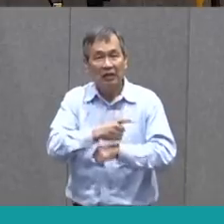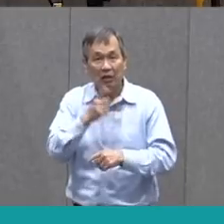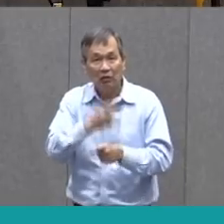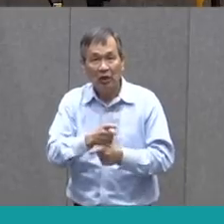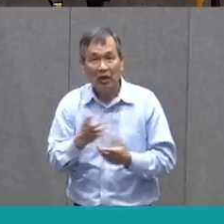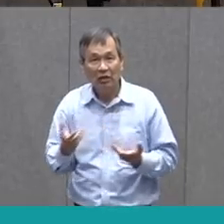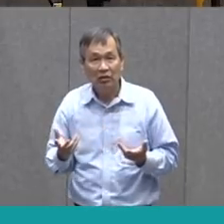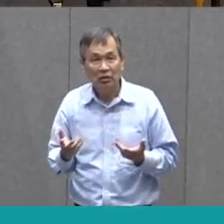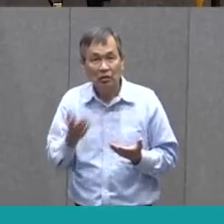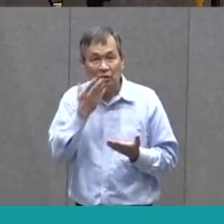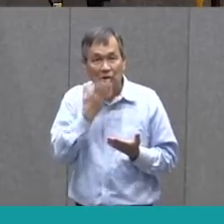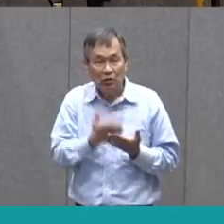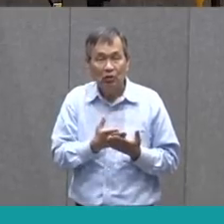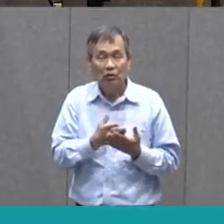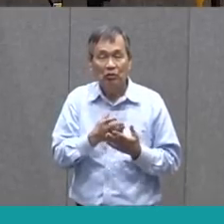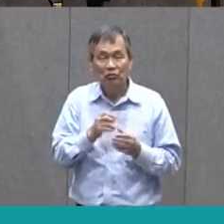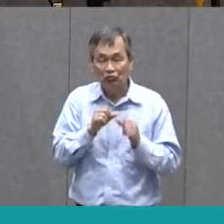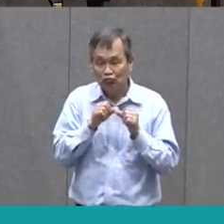and persistent kids.